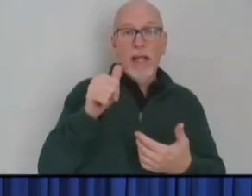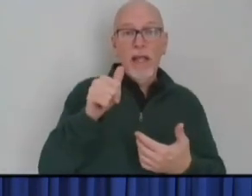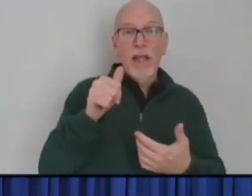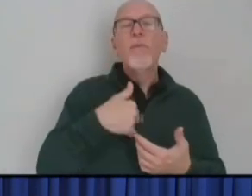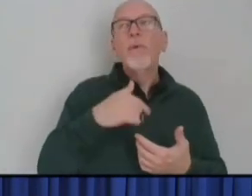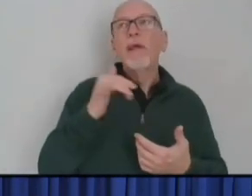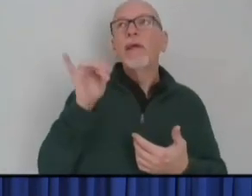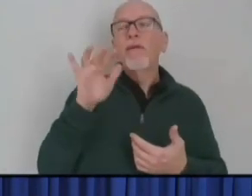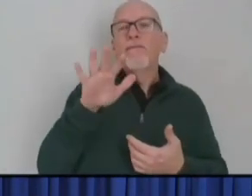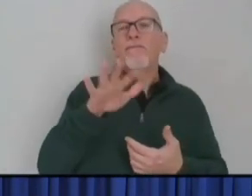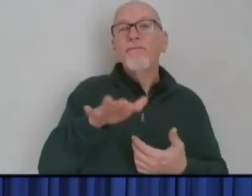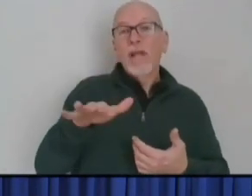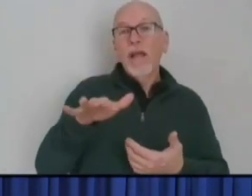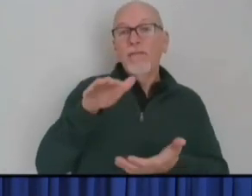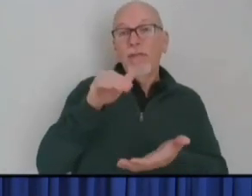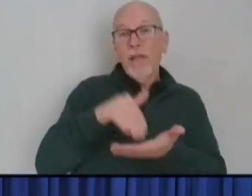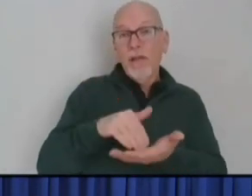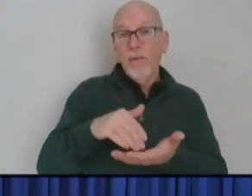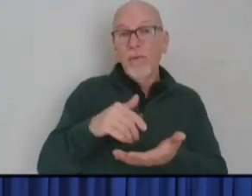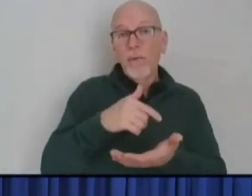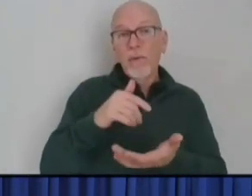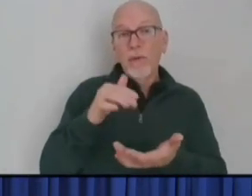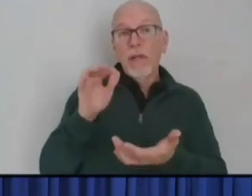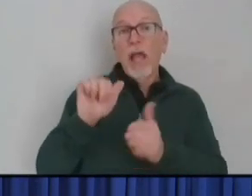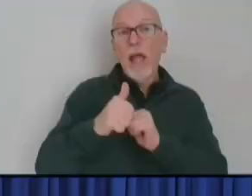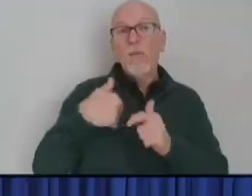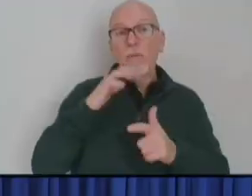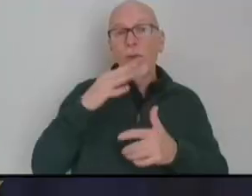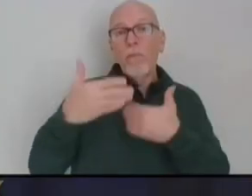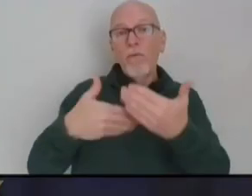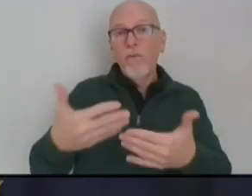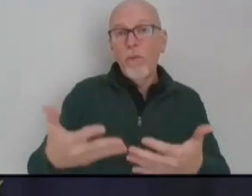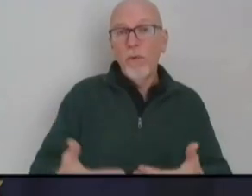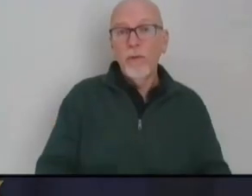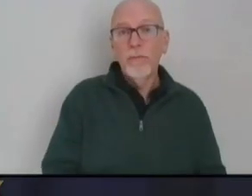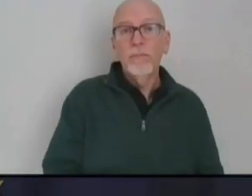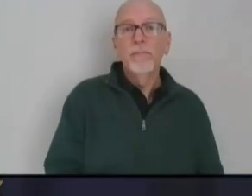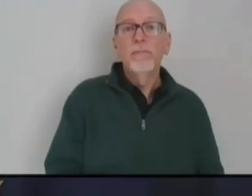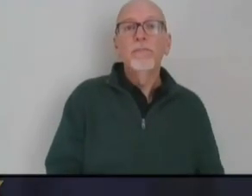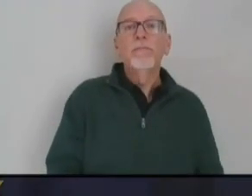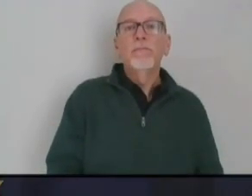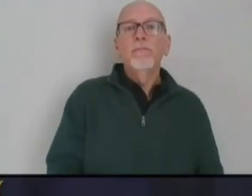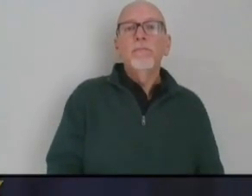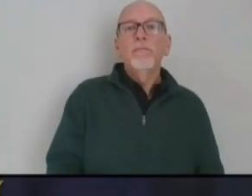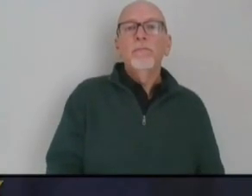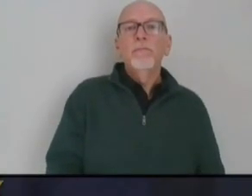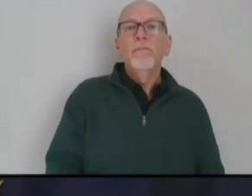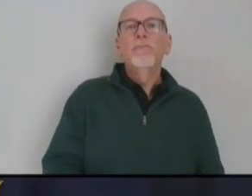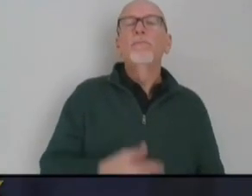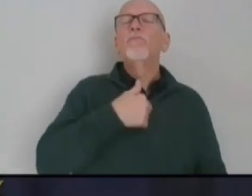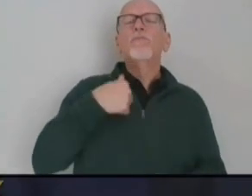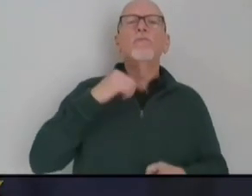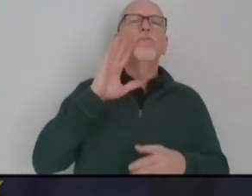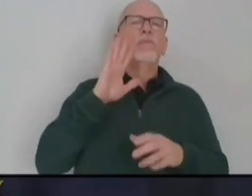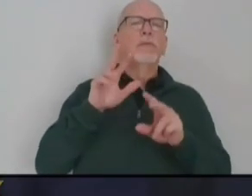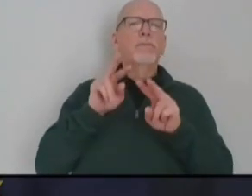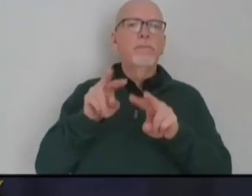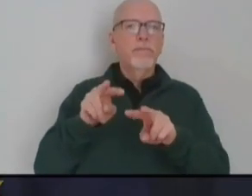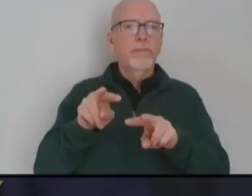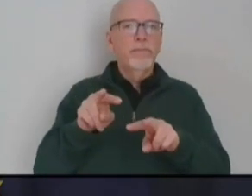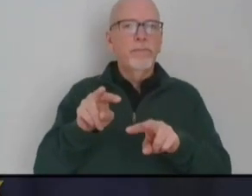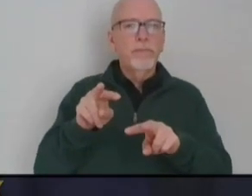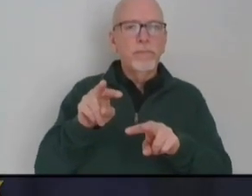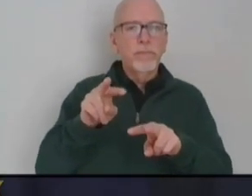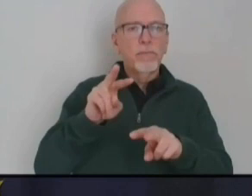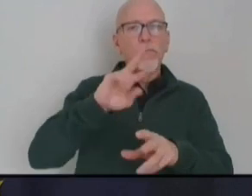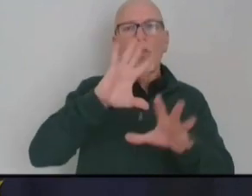But if we don't go through 55, how we move that forward. Right. So we'll be paying very close attention, not only overall